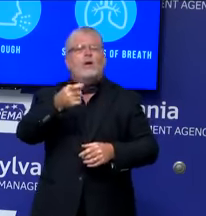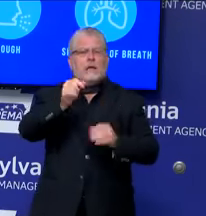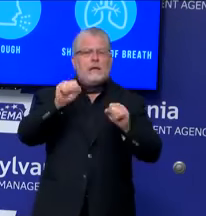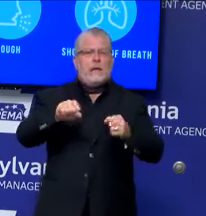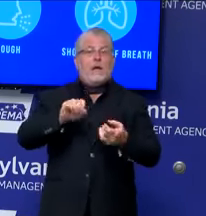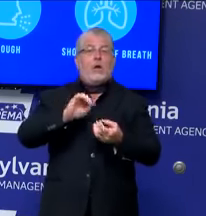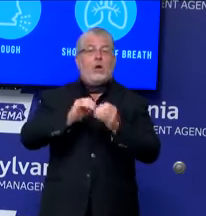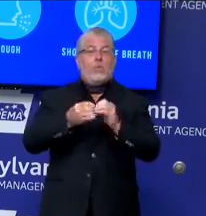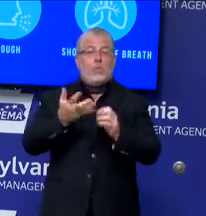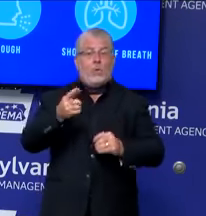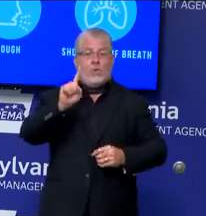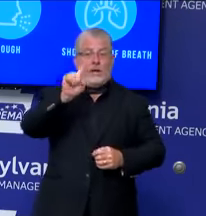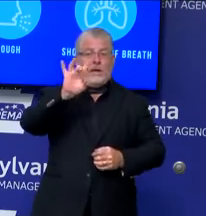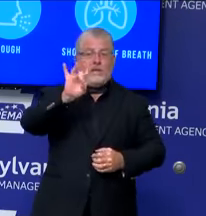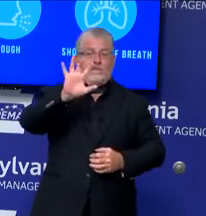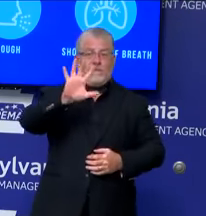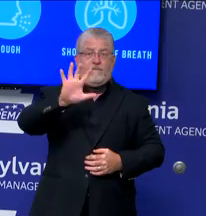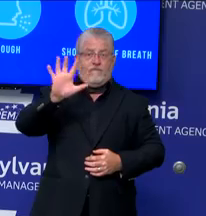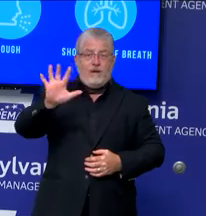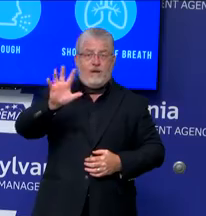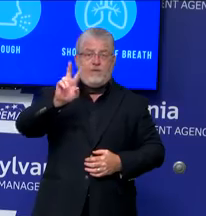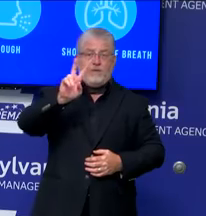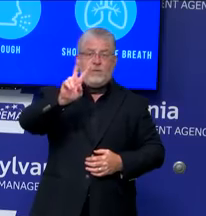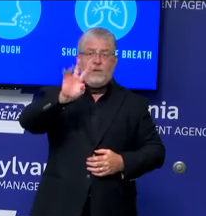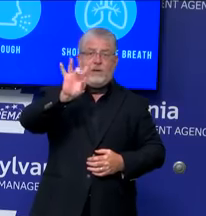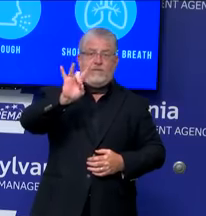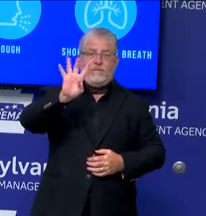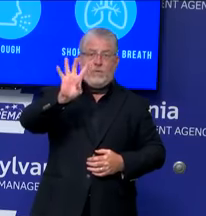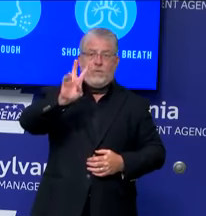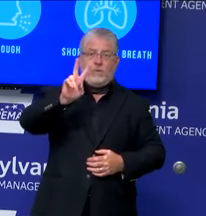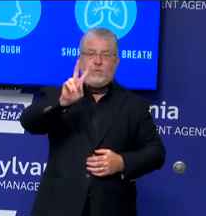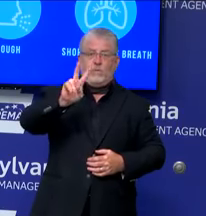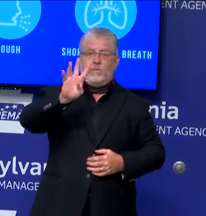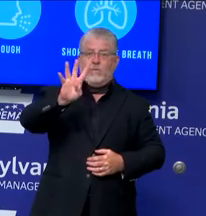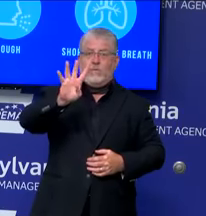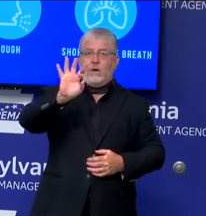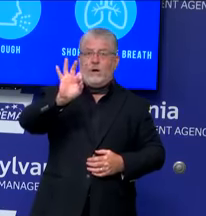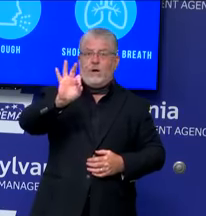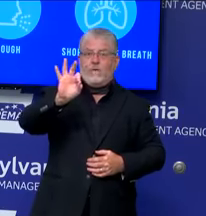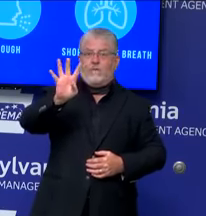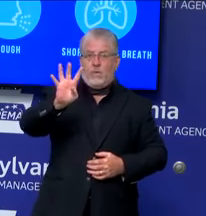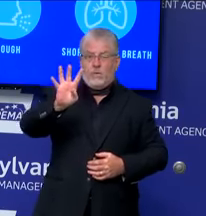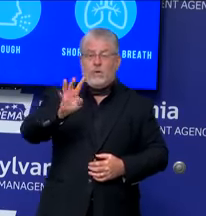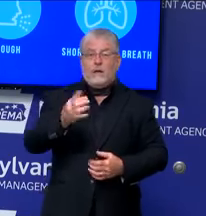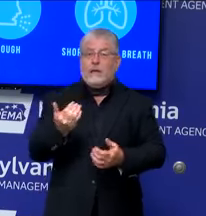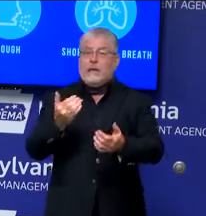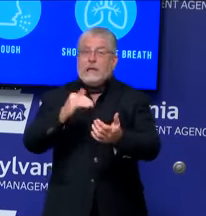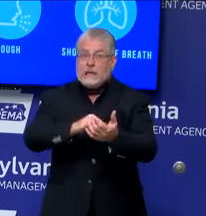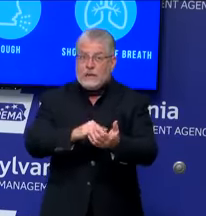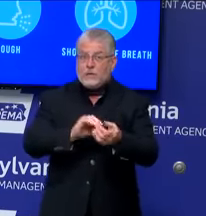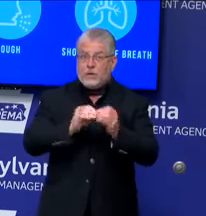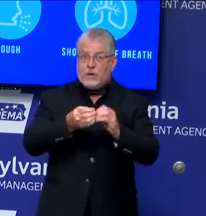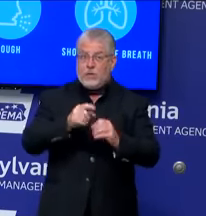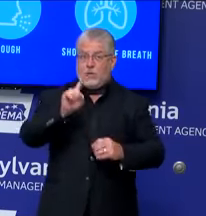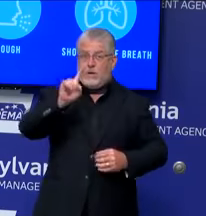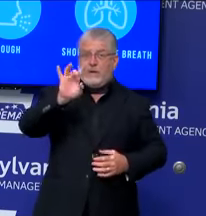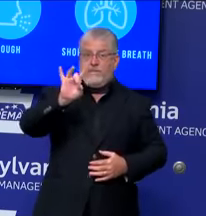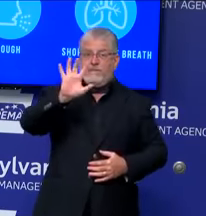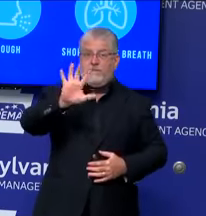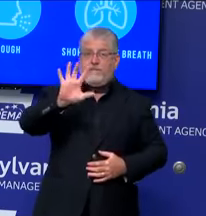-855-284-2494. 1-855